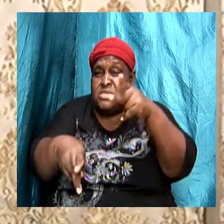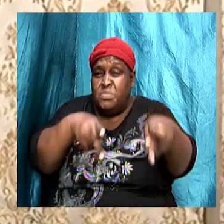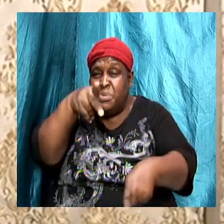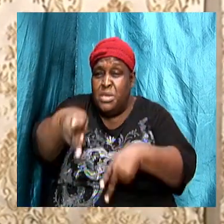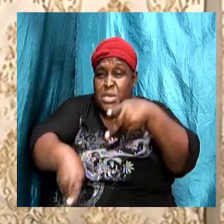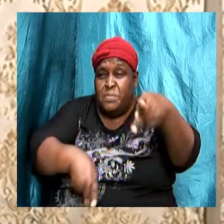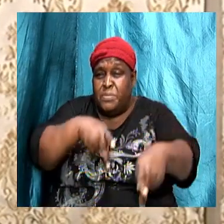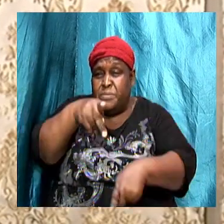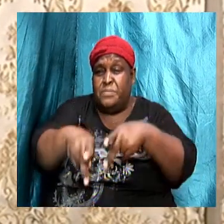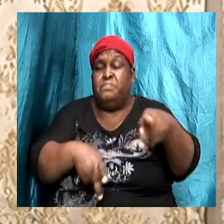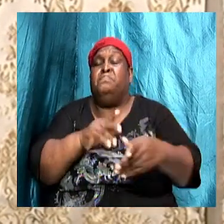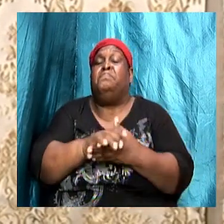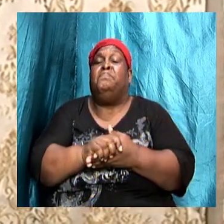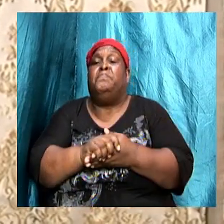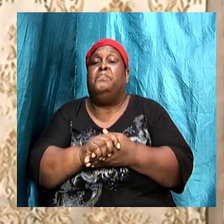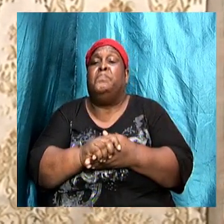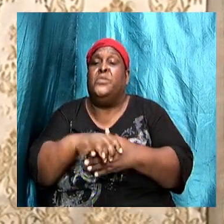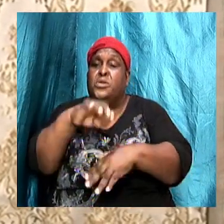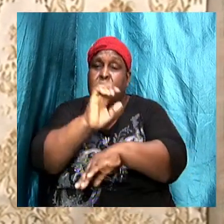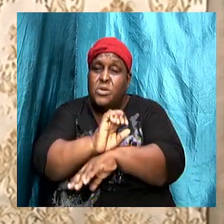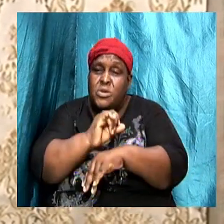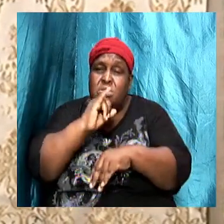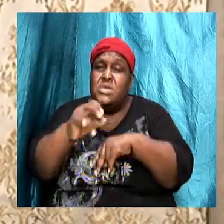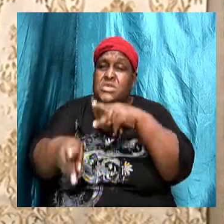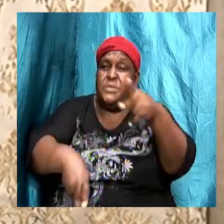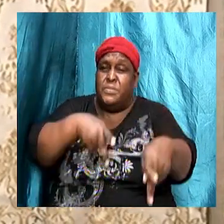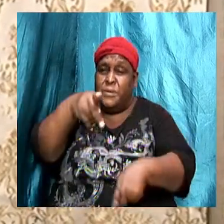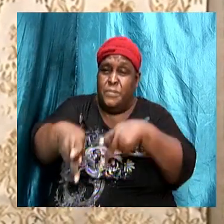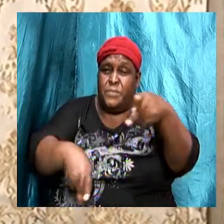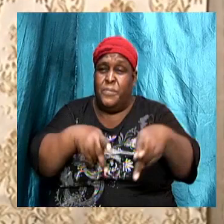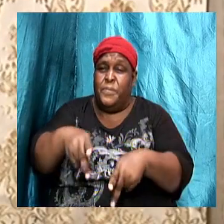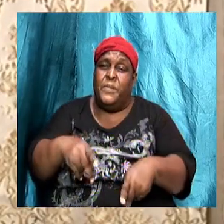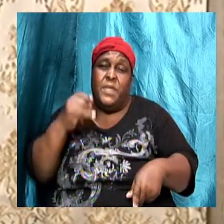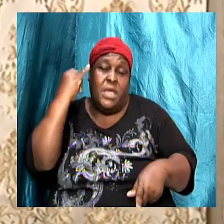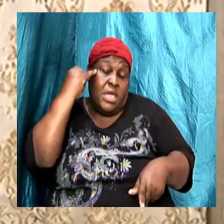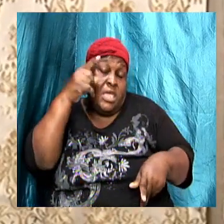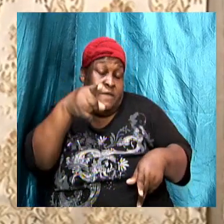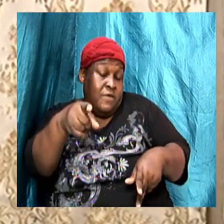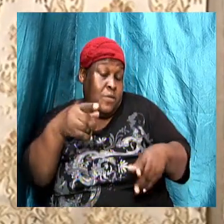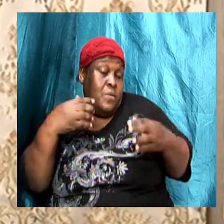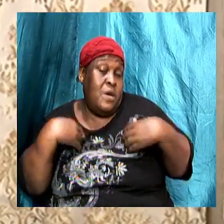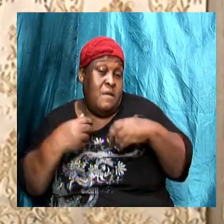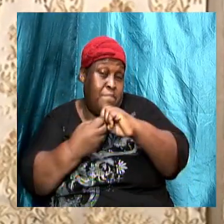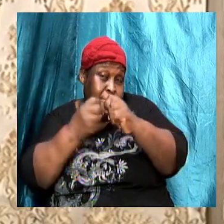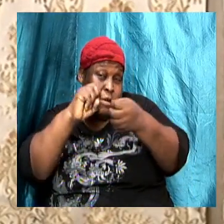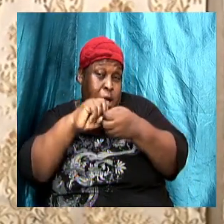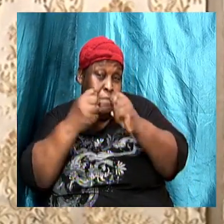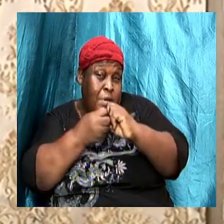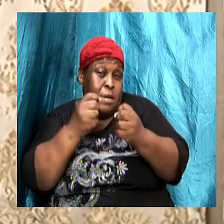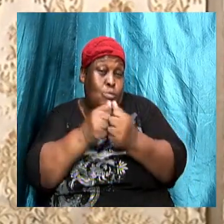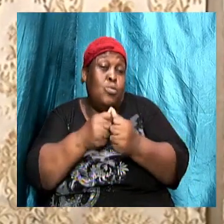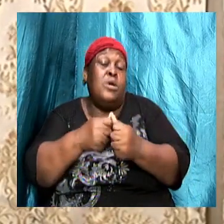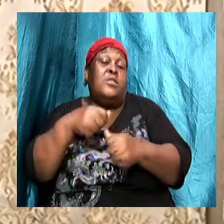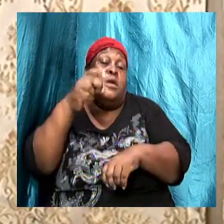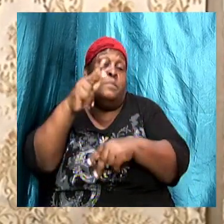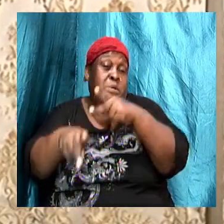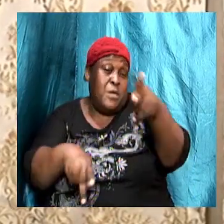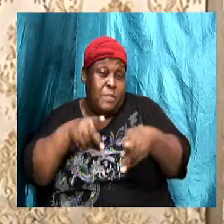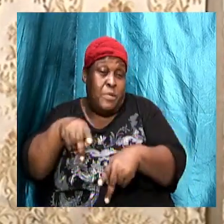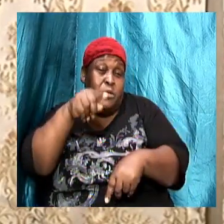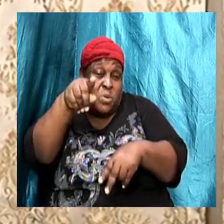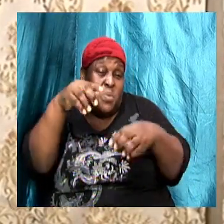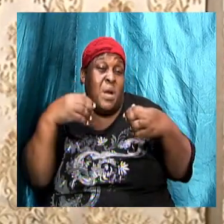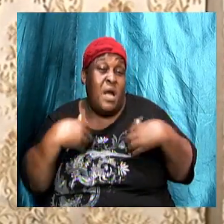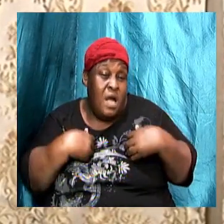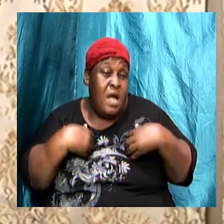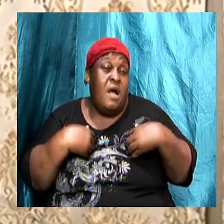Absolutely so. The church is the people and therefore, if you have a problem with the people, you do have a problem with the church. And if